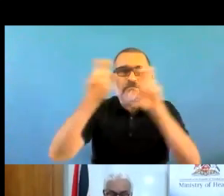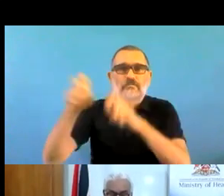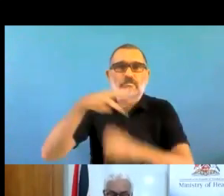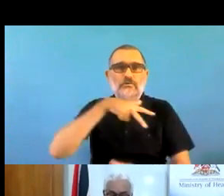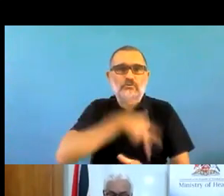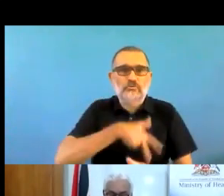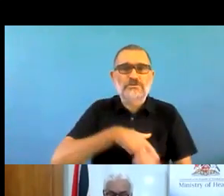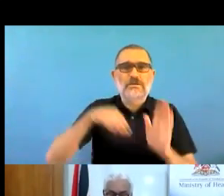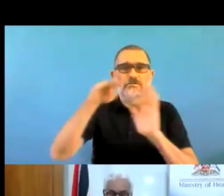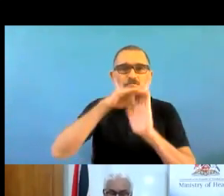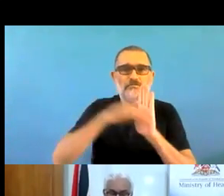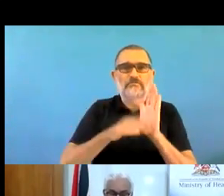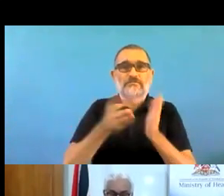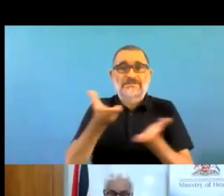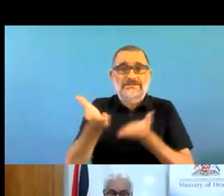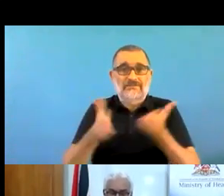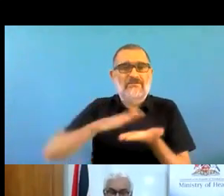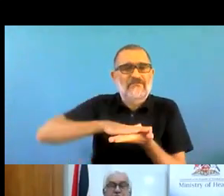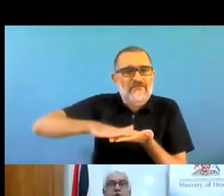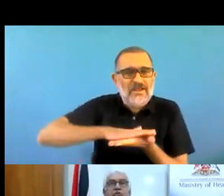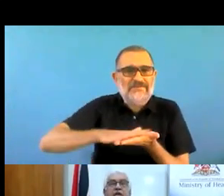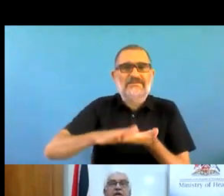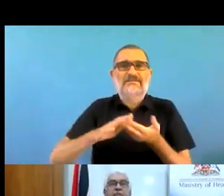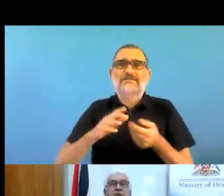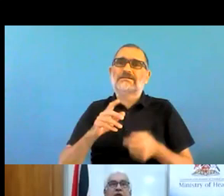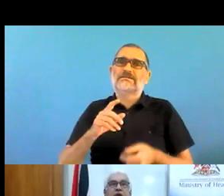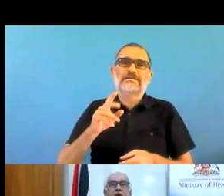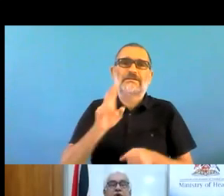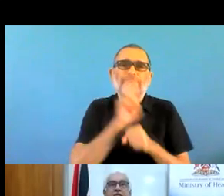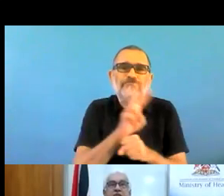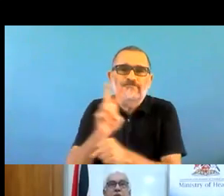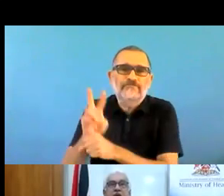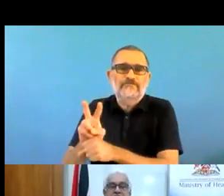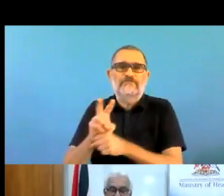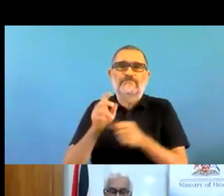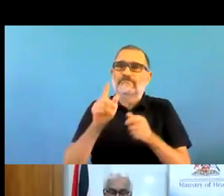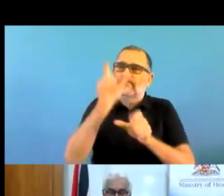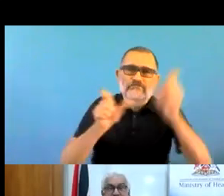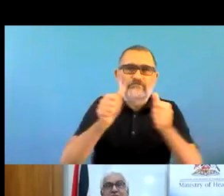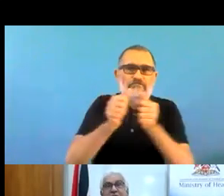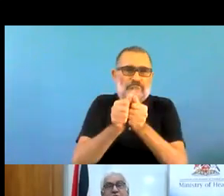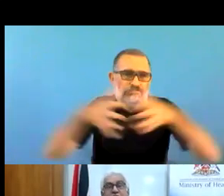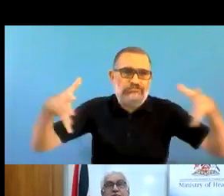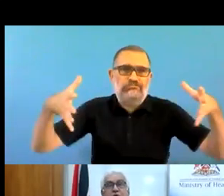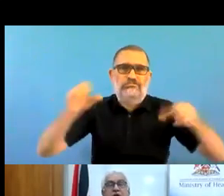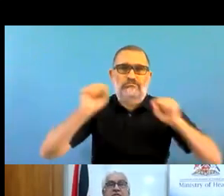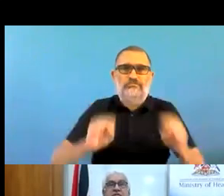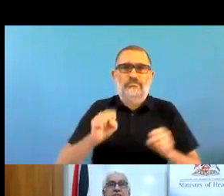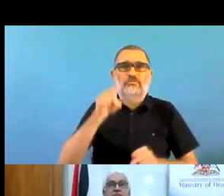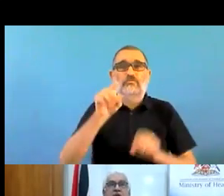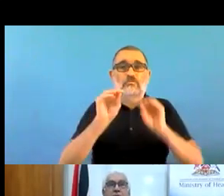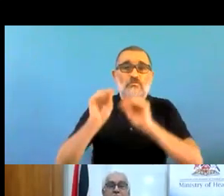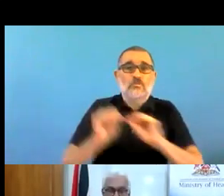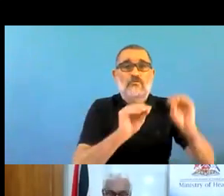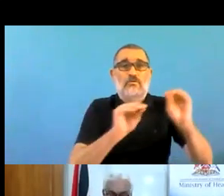to the second layer, to the third layer, the fourth layer, you can see we are starting to narrow the focus